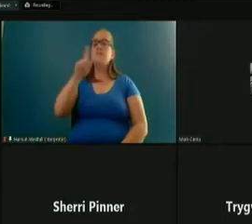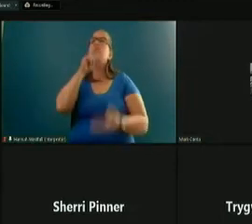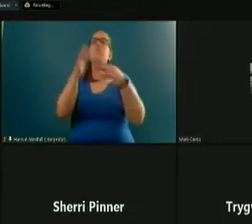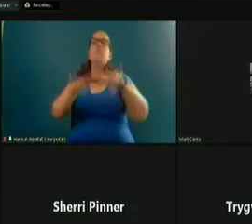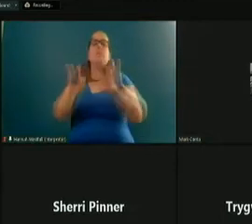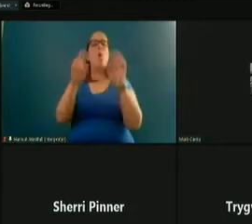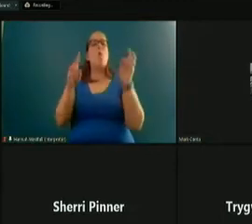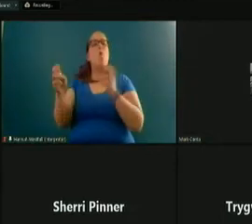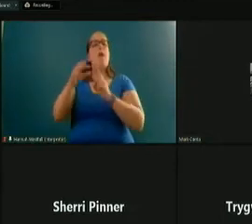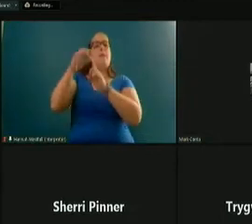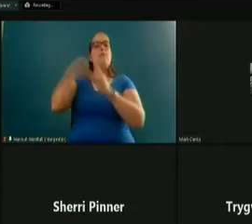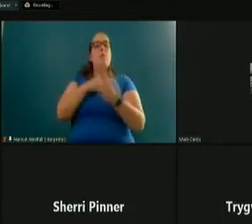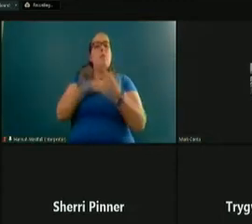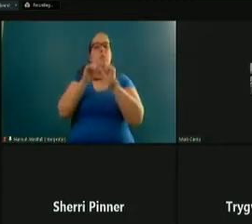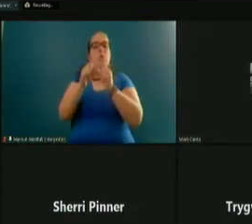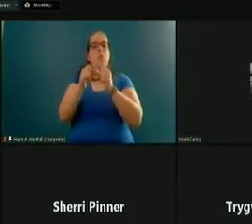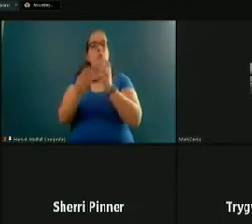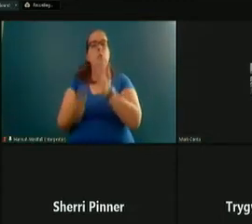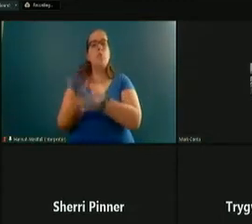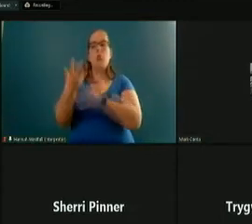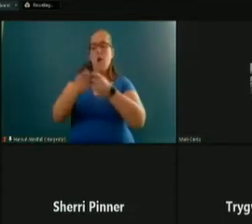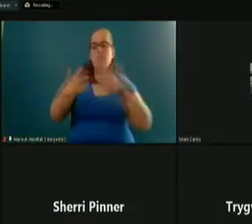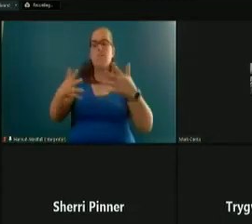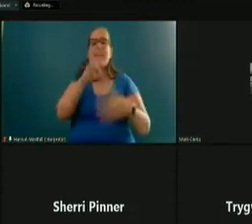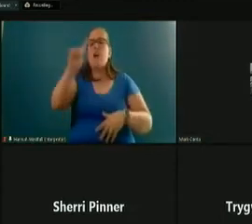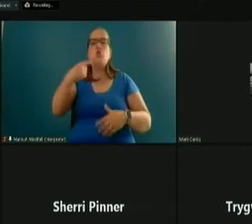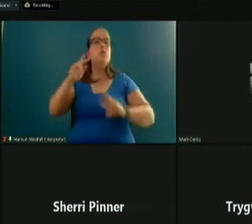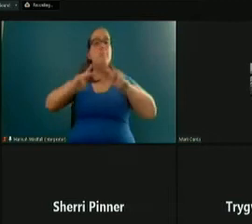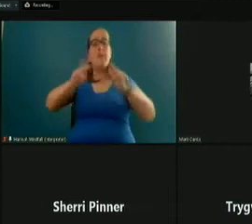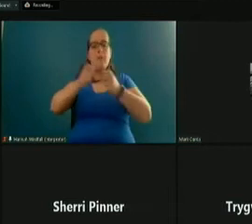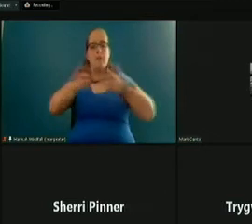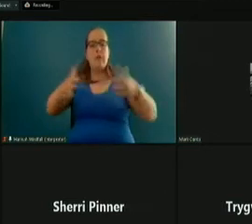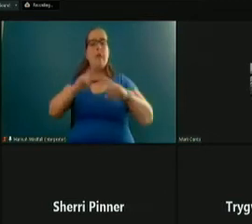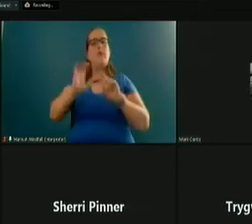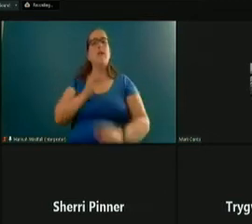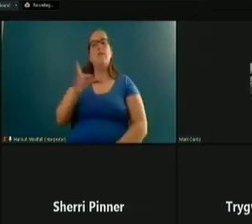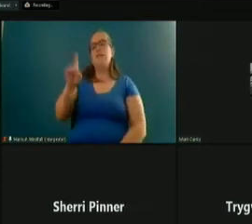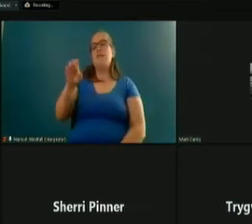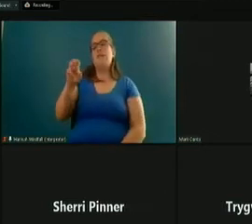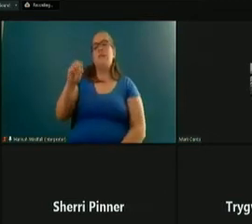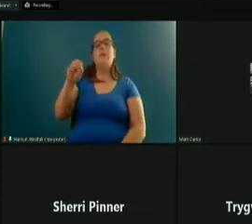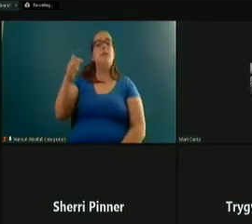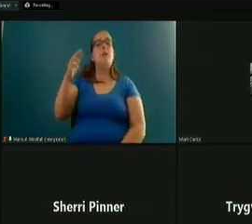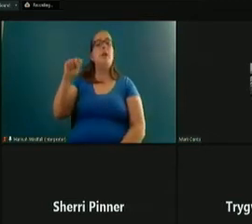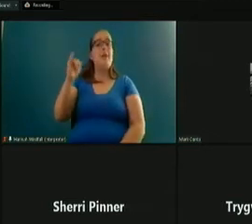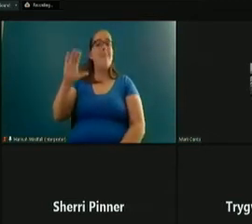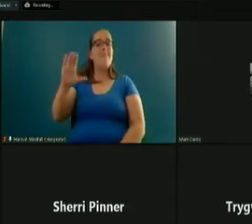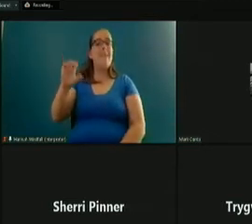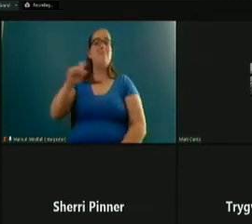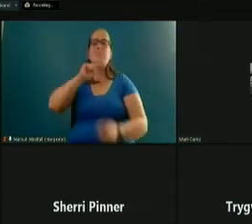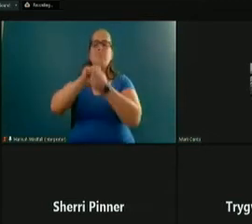as we continue to grow. And it's not just population growth, but our demographics are also changing significantly.